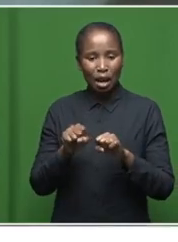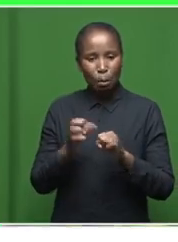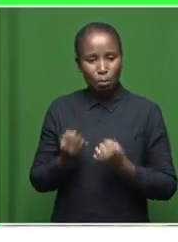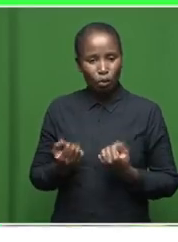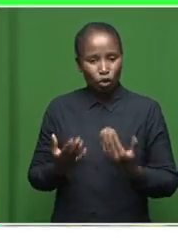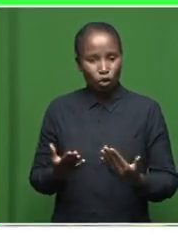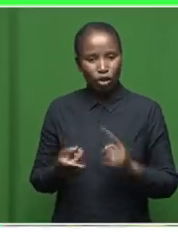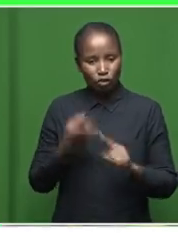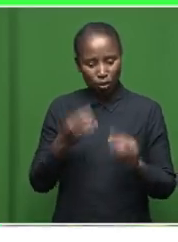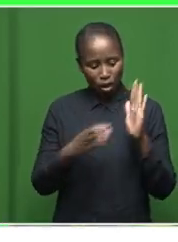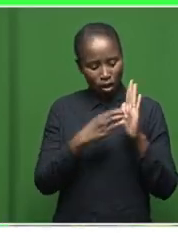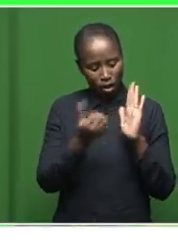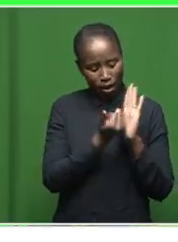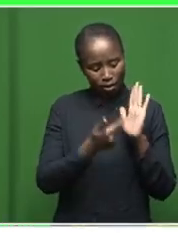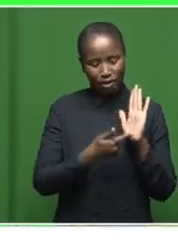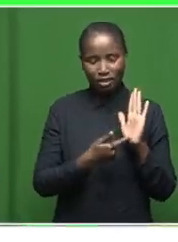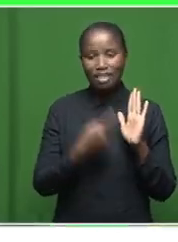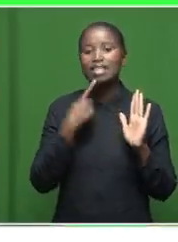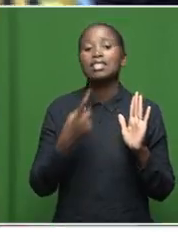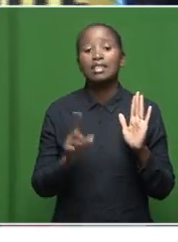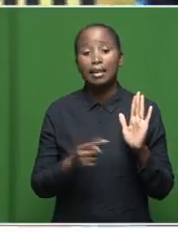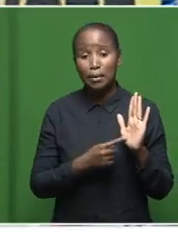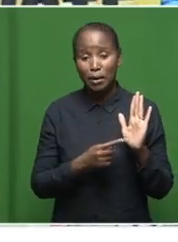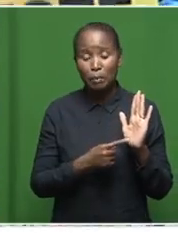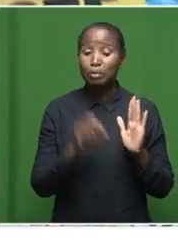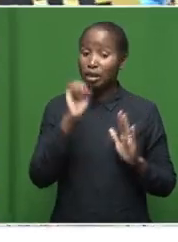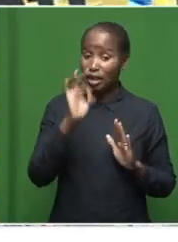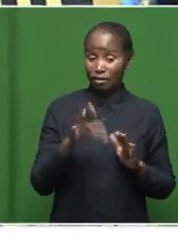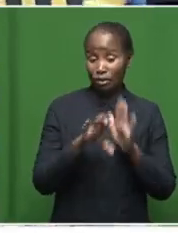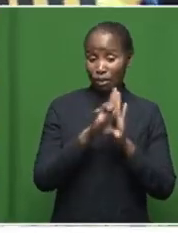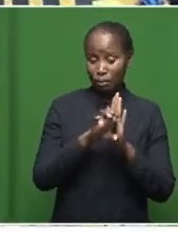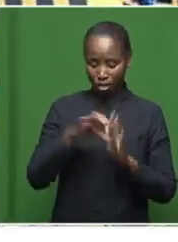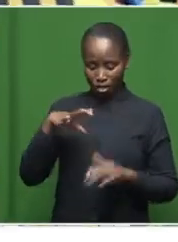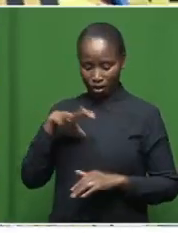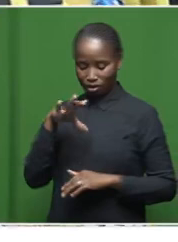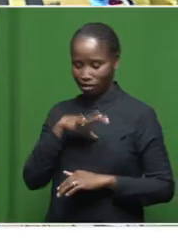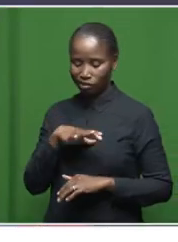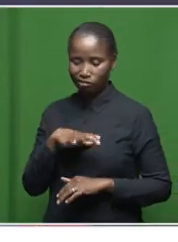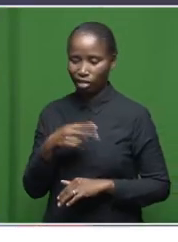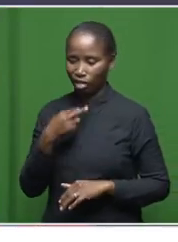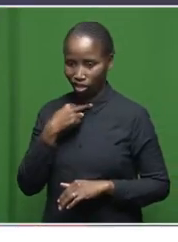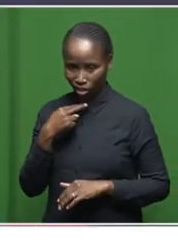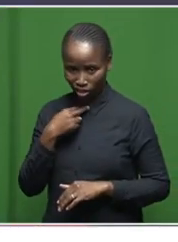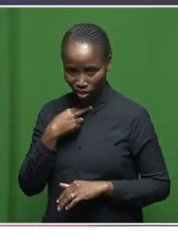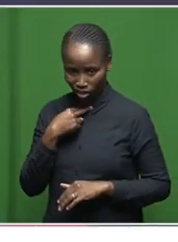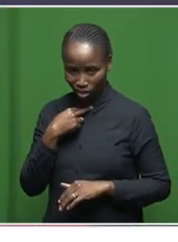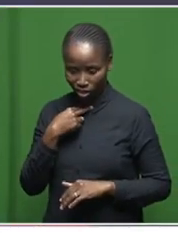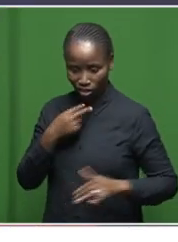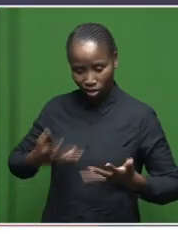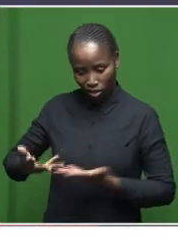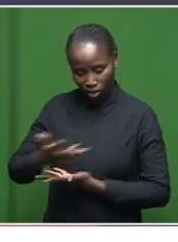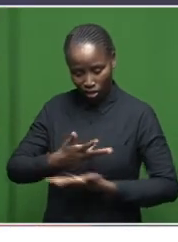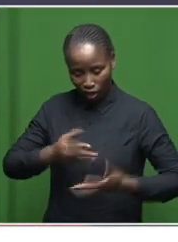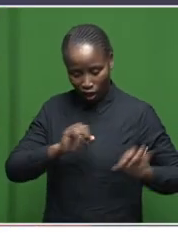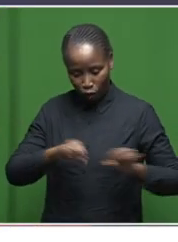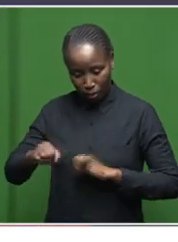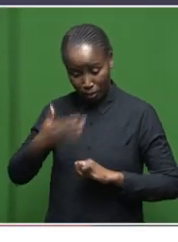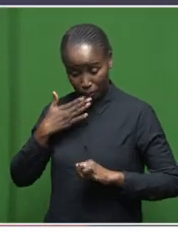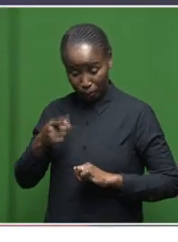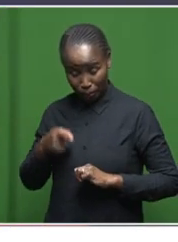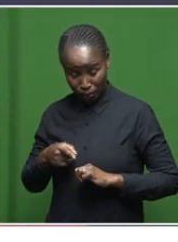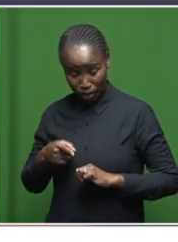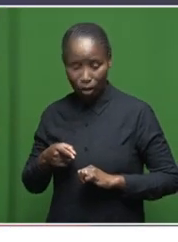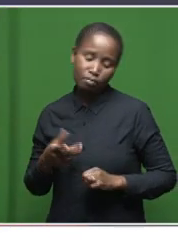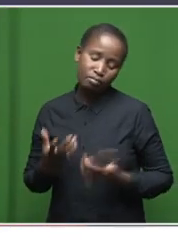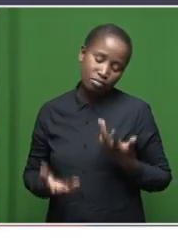the Structures Act, which tells us that in the case, councillors are unable to meet, to reach these quorums because